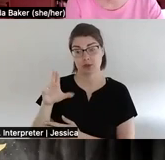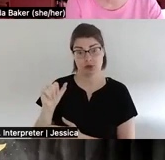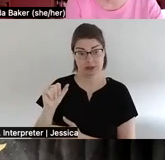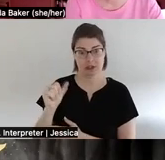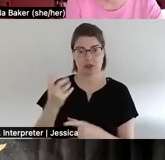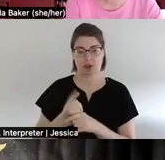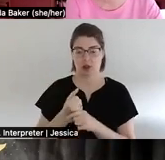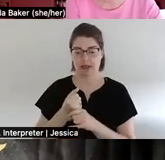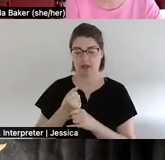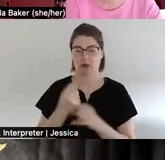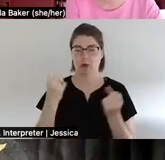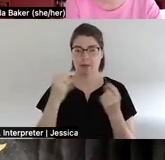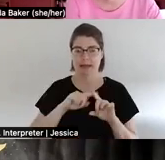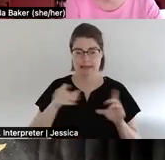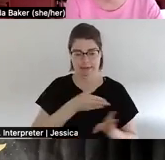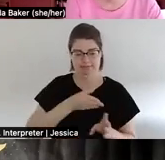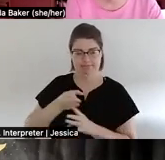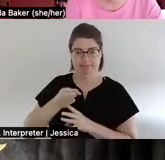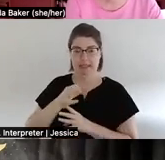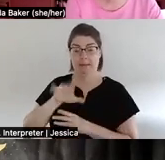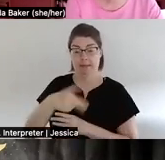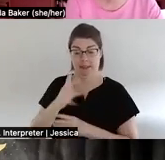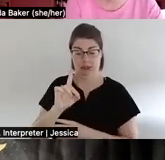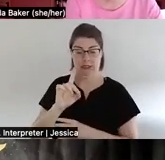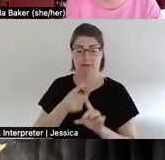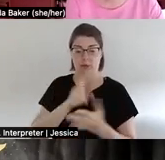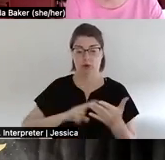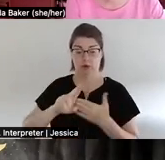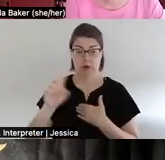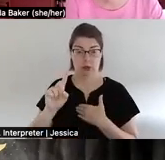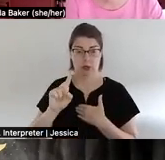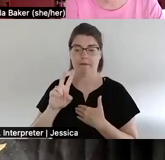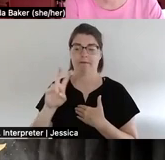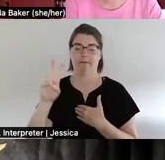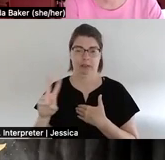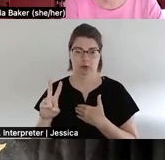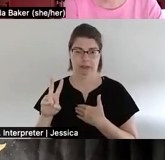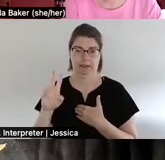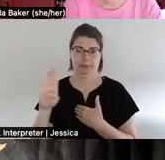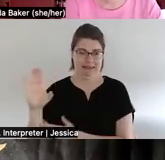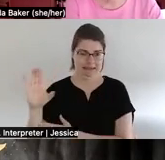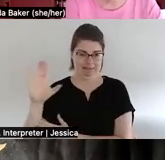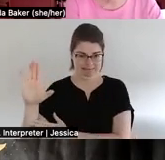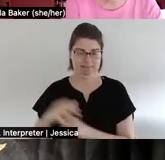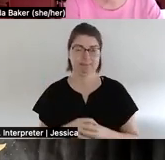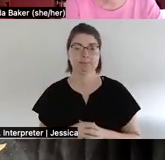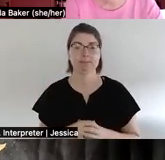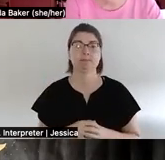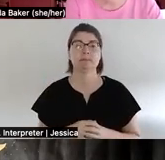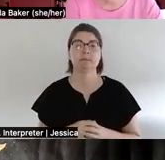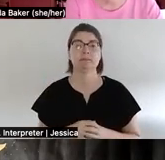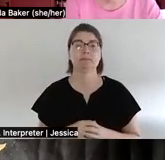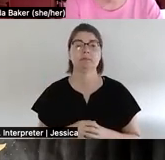Interdisciplinary Doctor of Philosophy from the University of Victoria. Following cultural